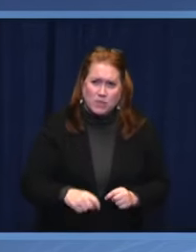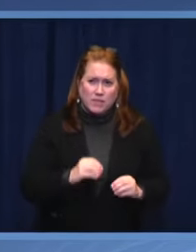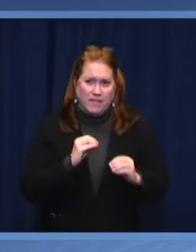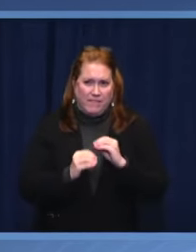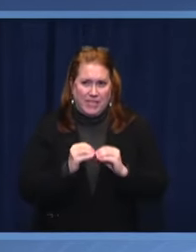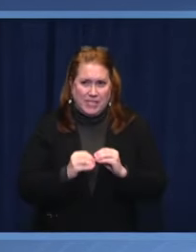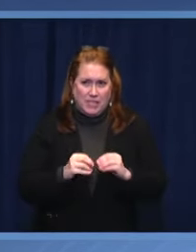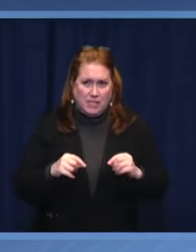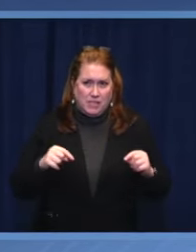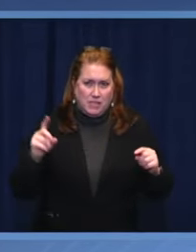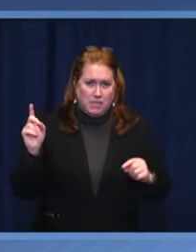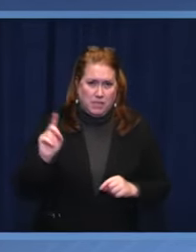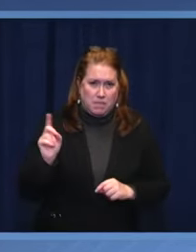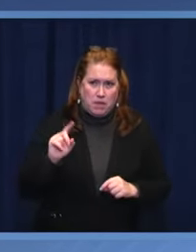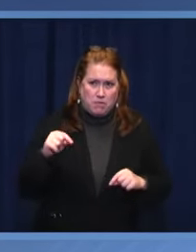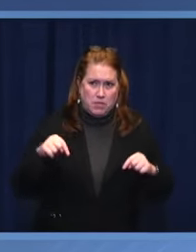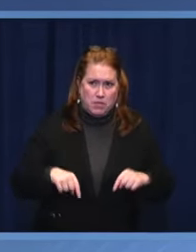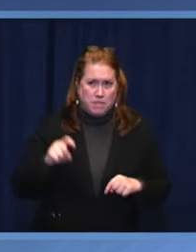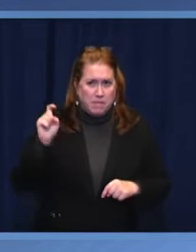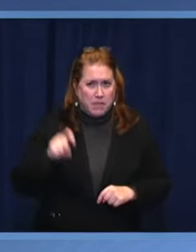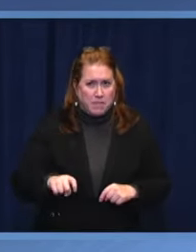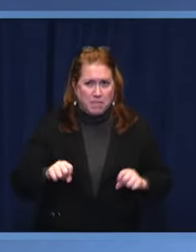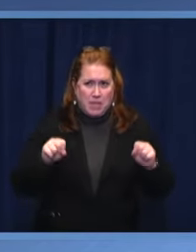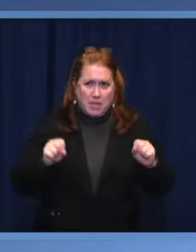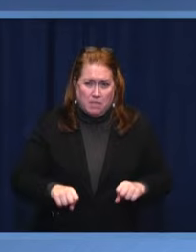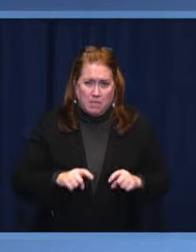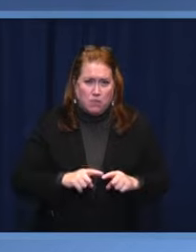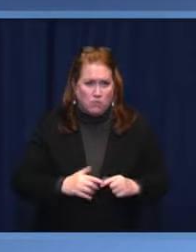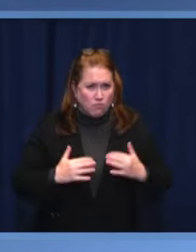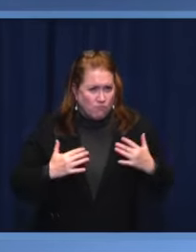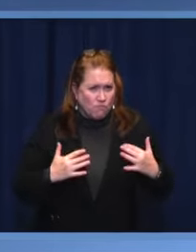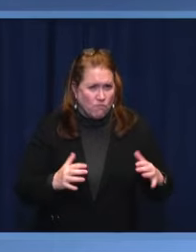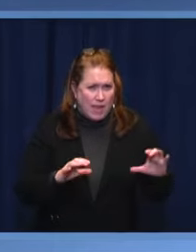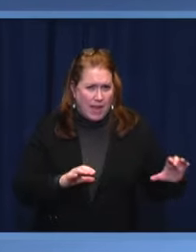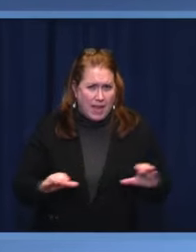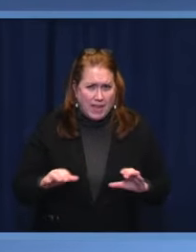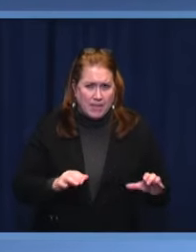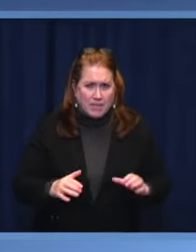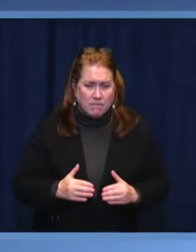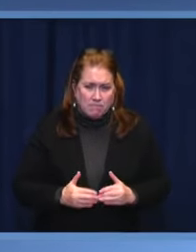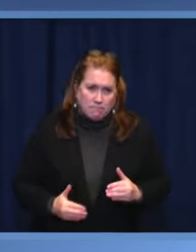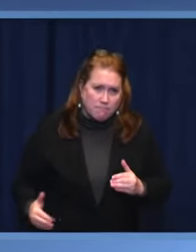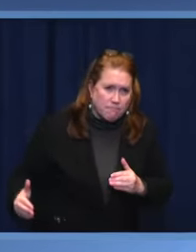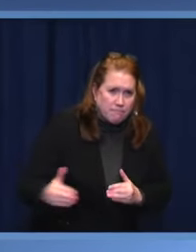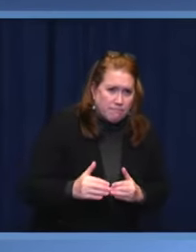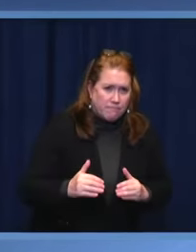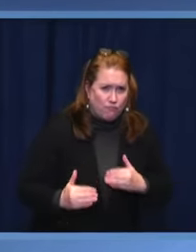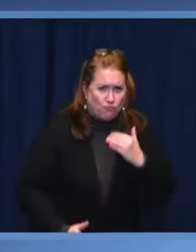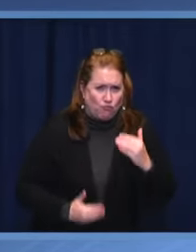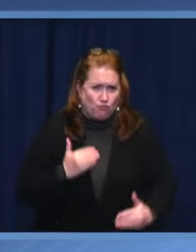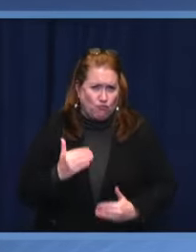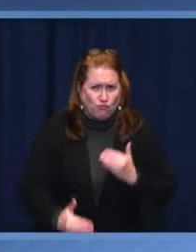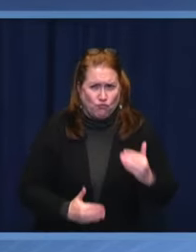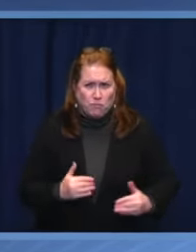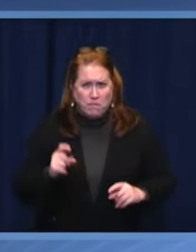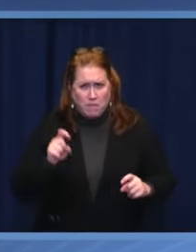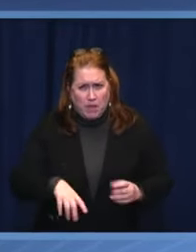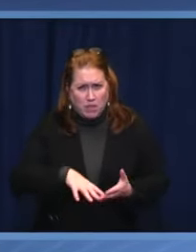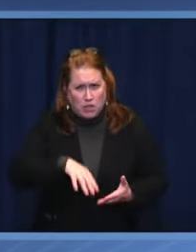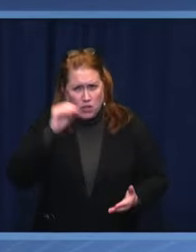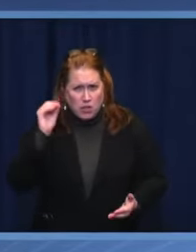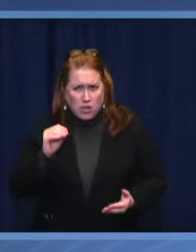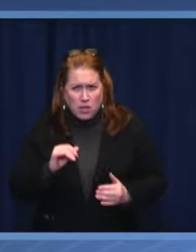Democracy must be able to act and act in advance. Democracy must learn to be